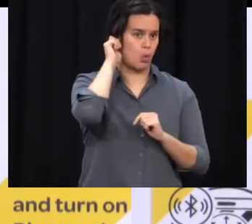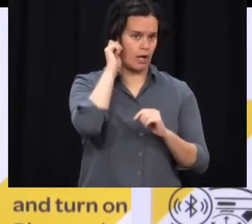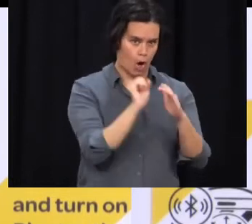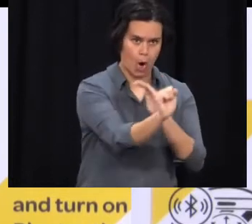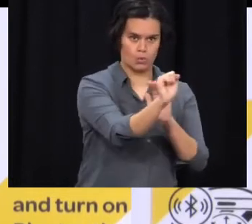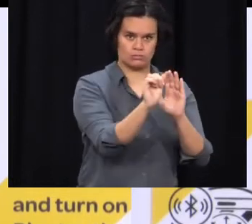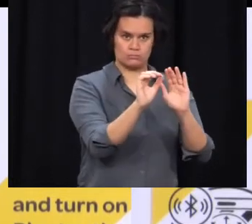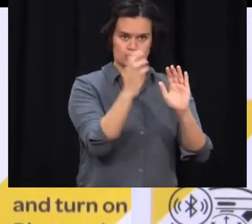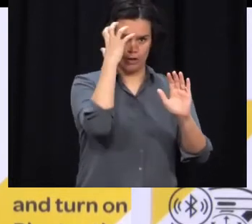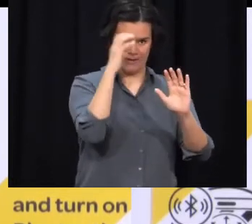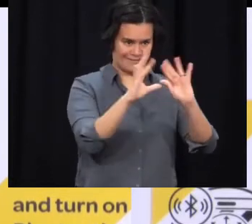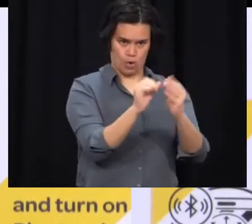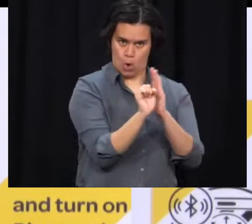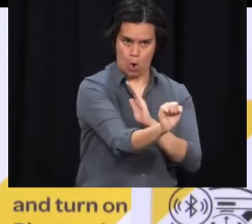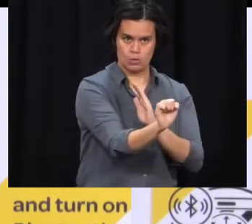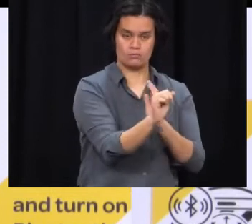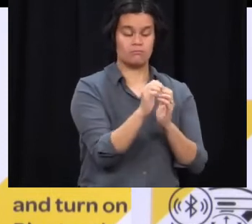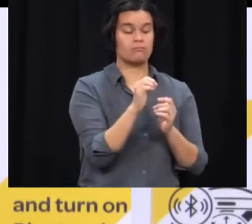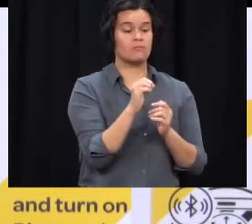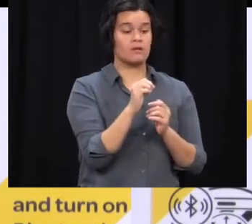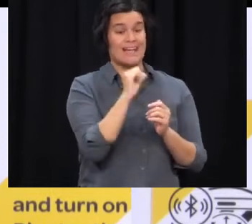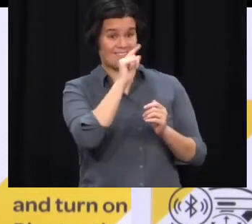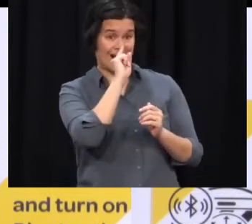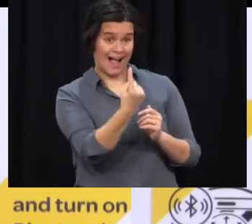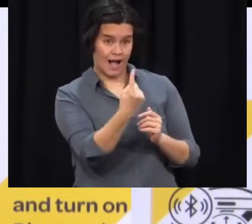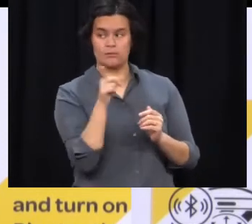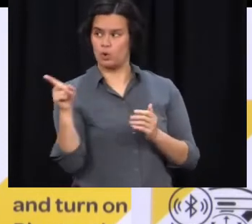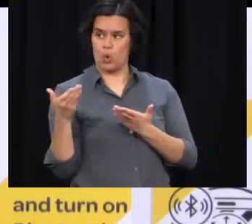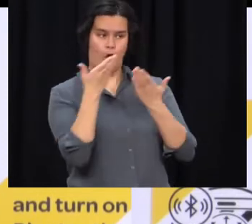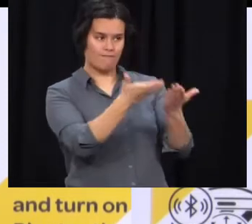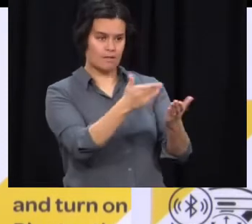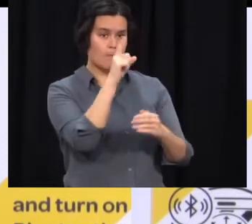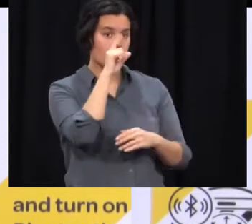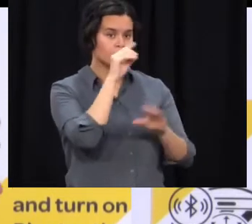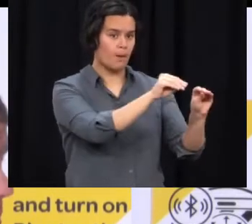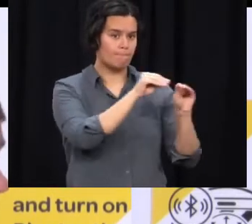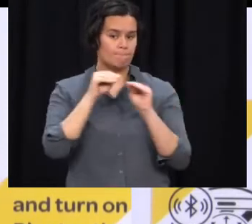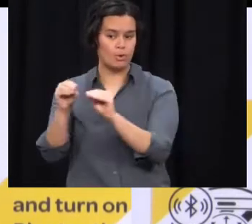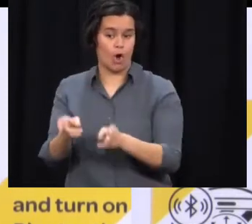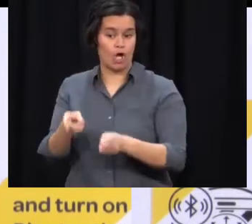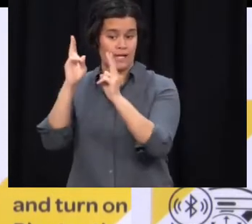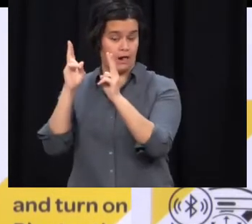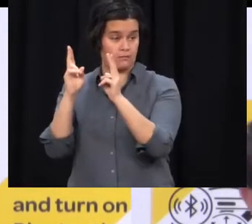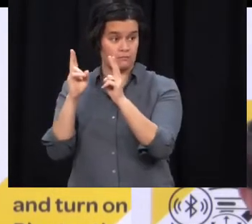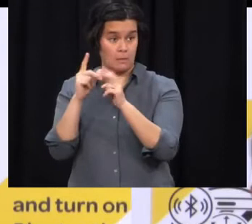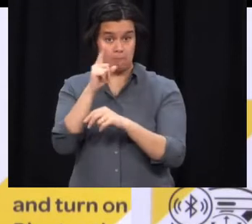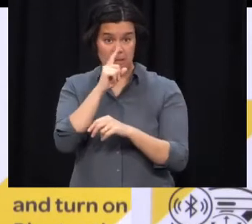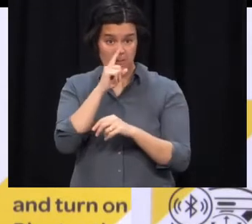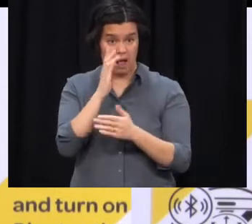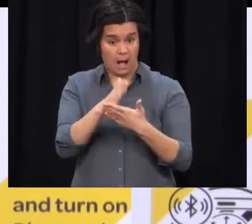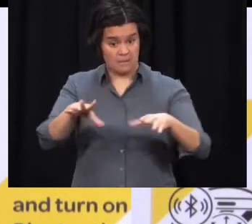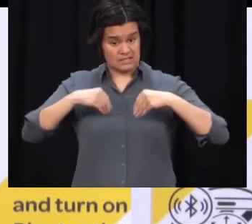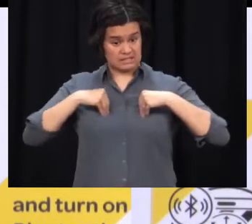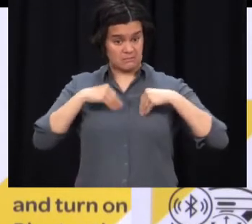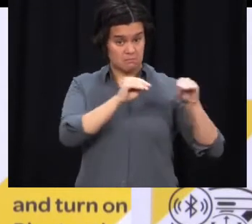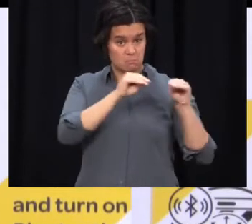make sure that they are keeping that distance and doing the best they can? Look, I don't have the latest numbers on people who have taken that.